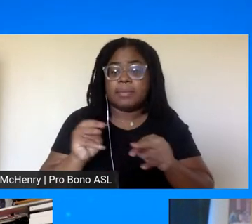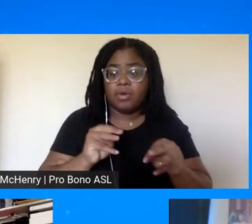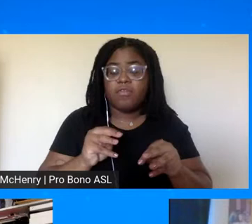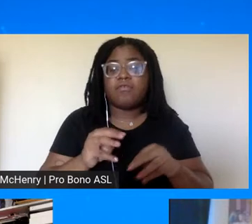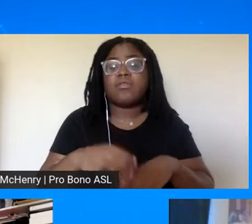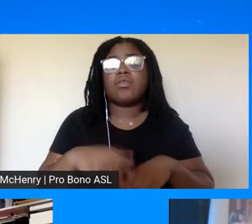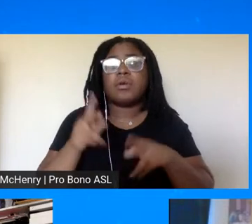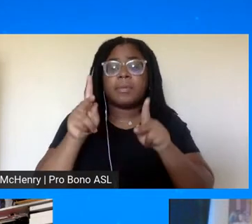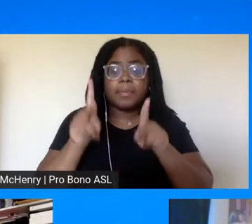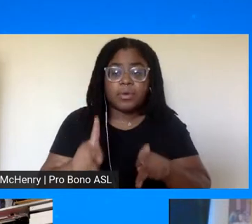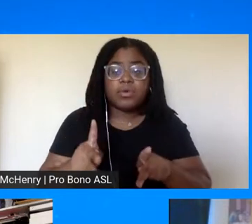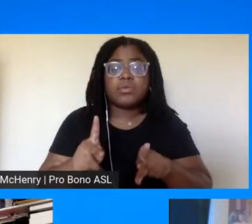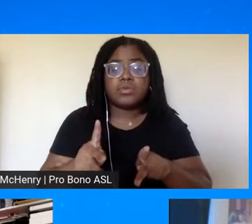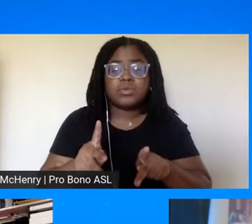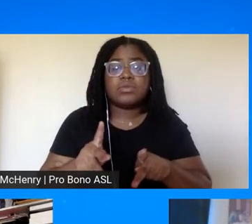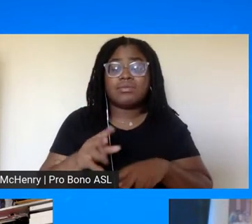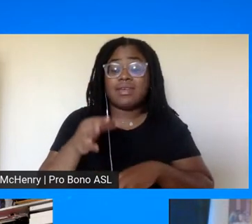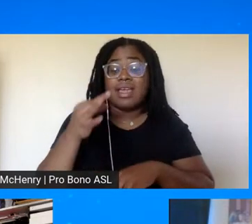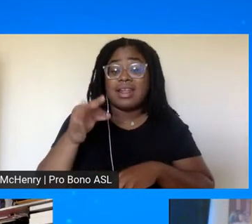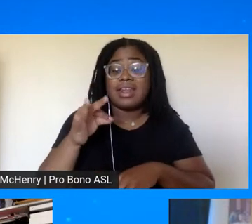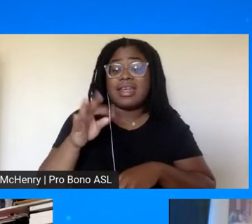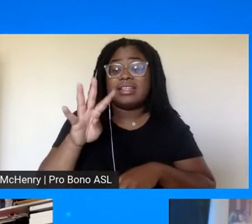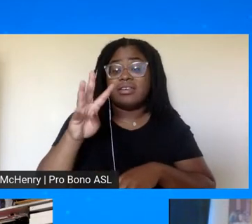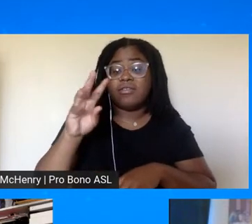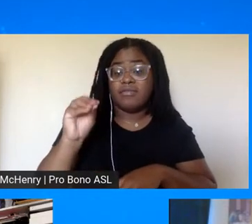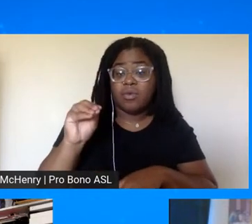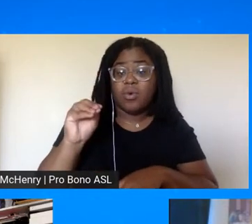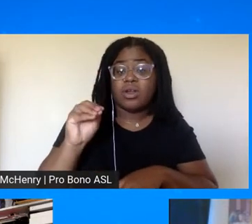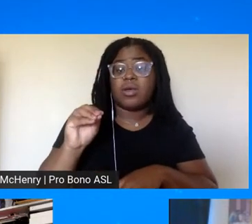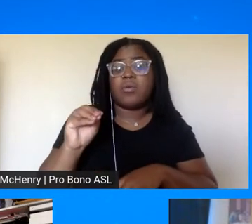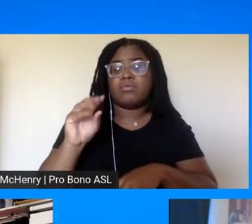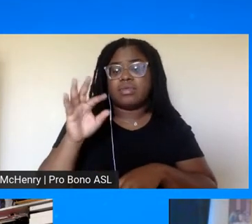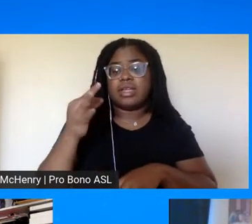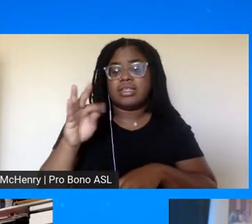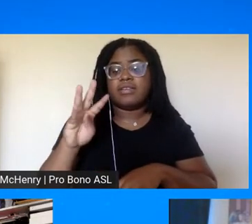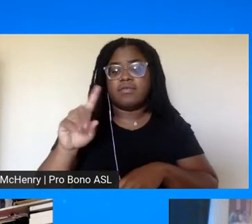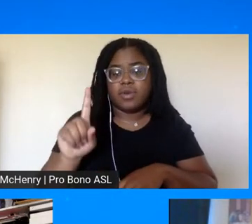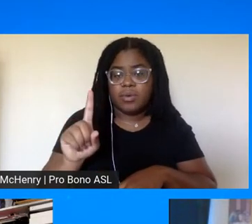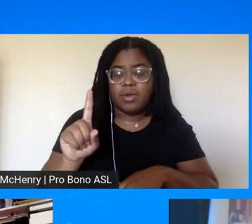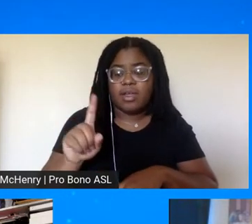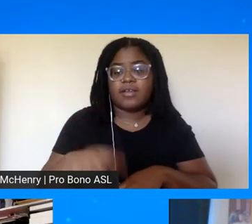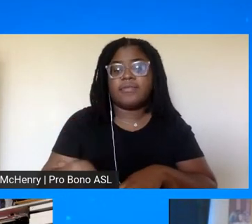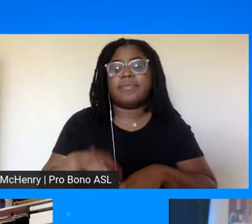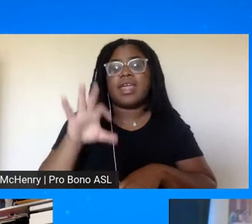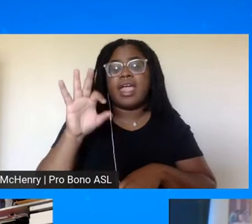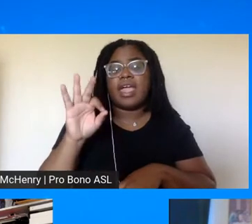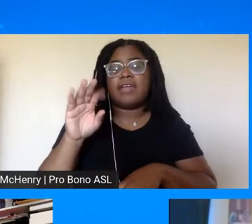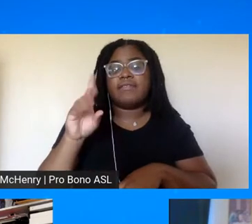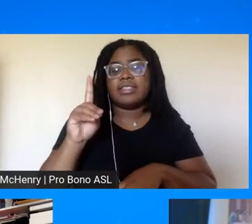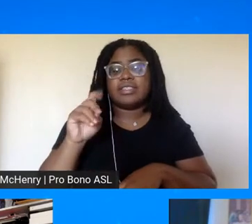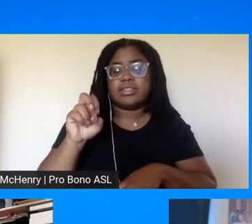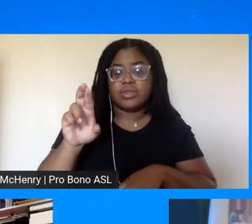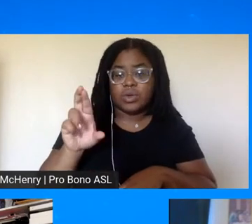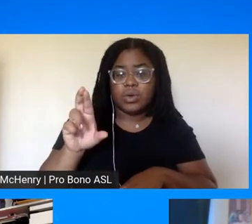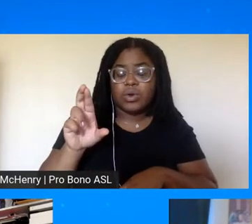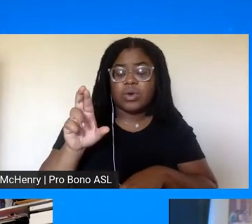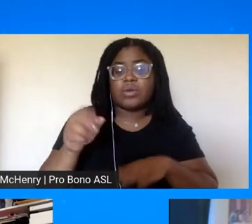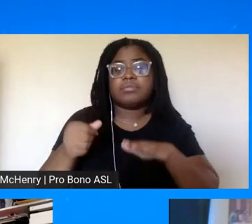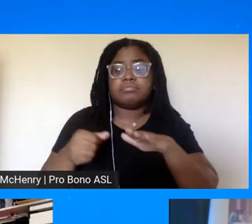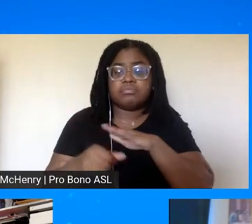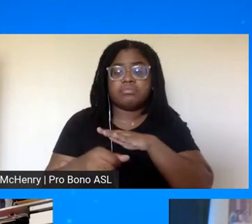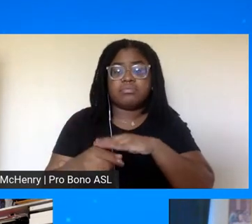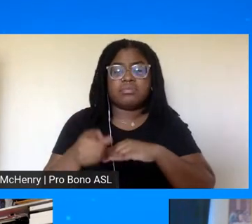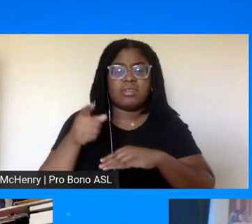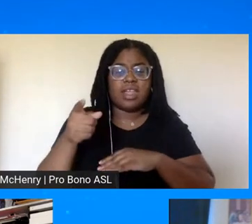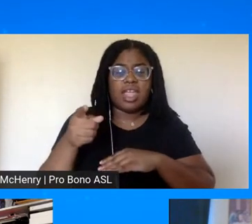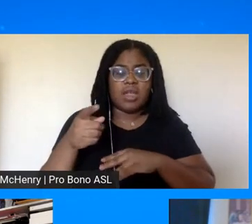car quarters in 1941 um under fdr um he was seeking